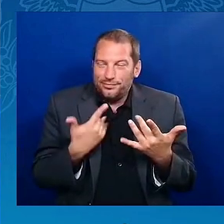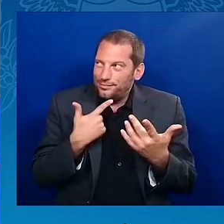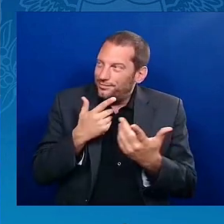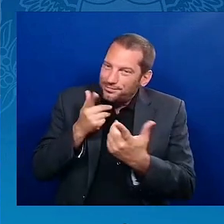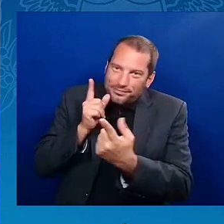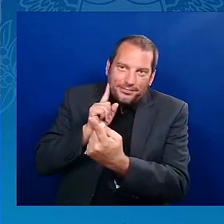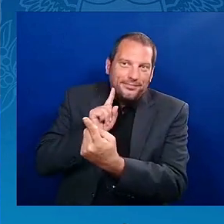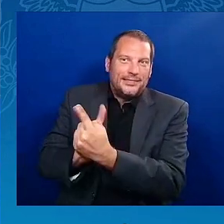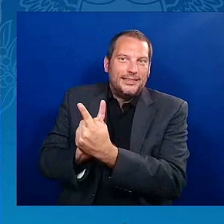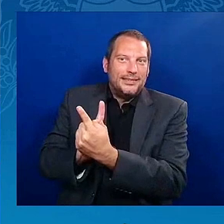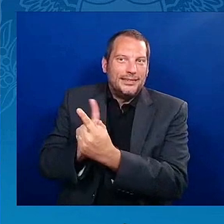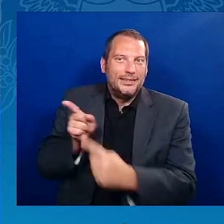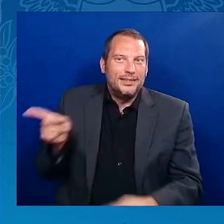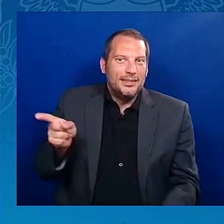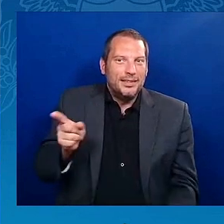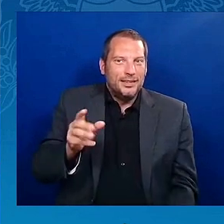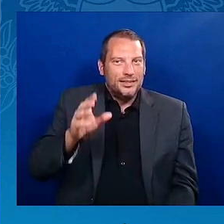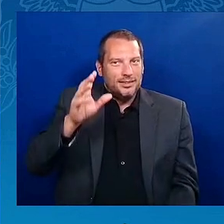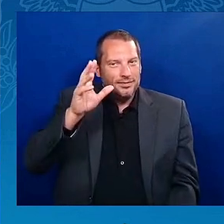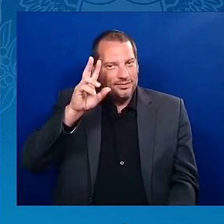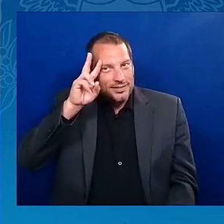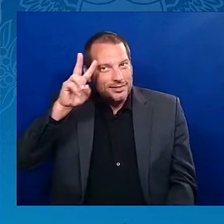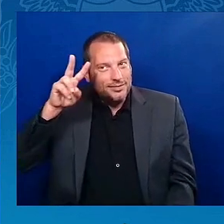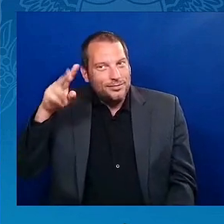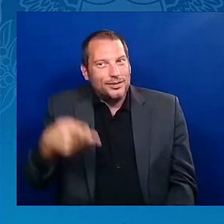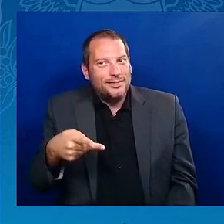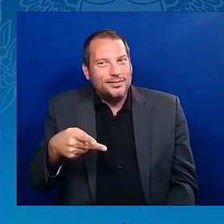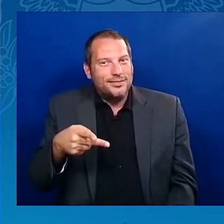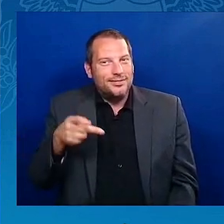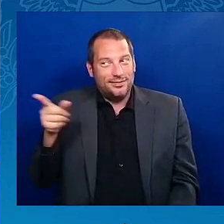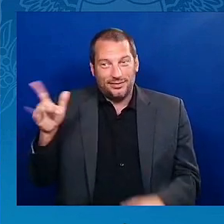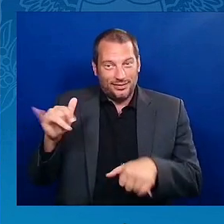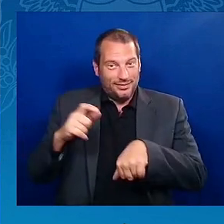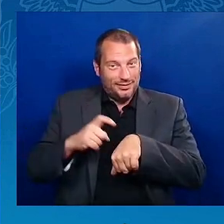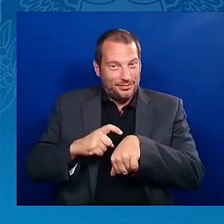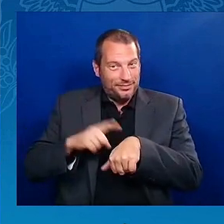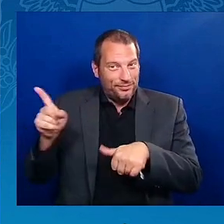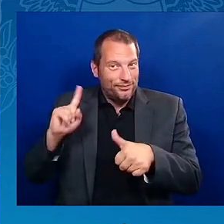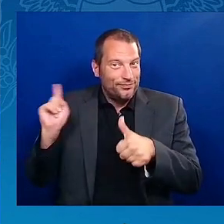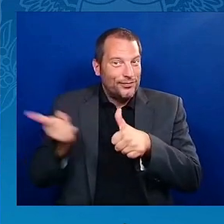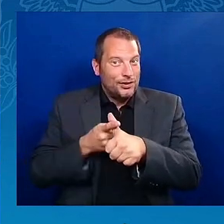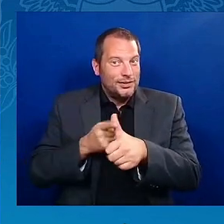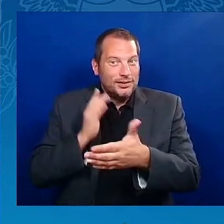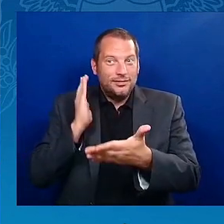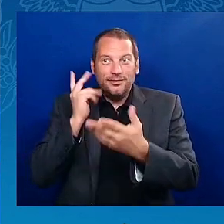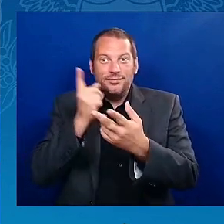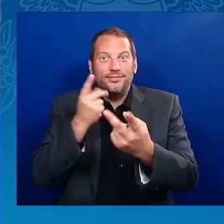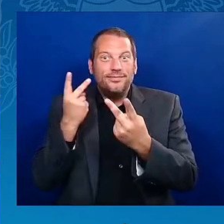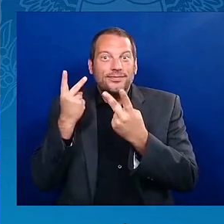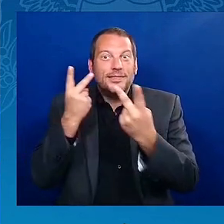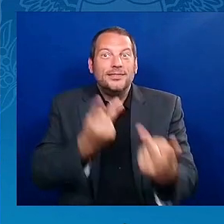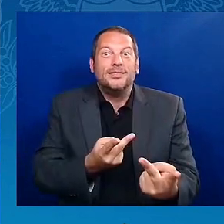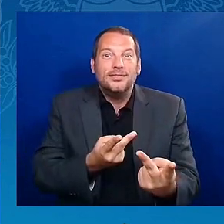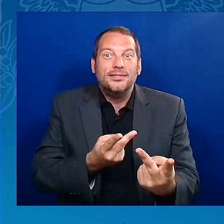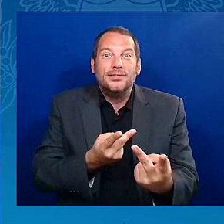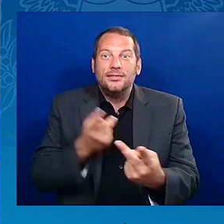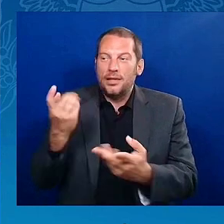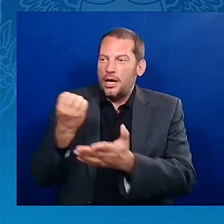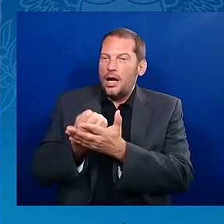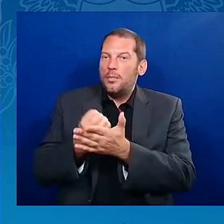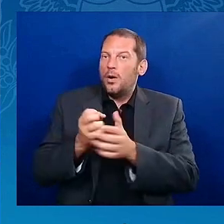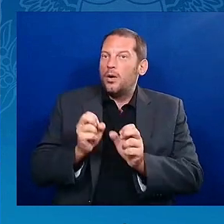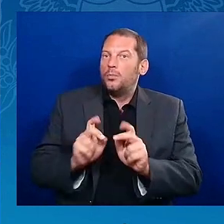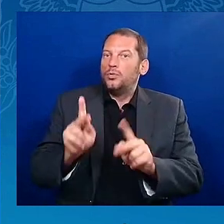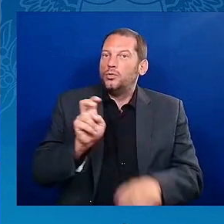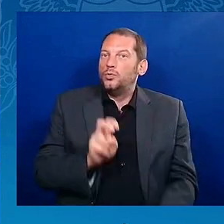on her Economic Opportunity Tour. As we talked, I could see that she was genuinely concerned about